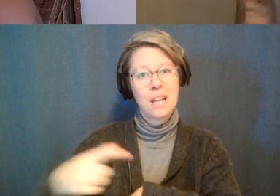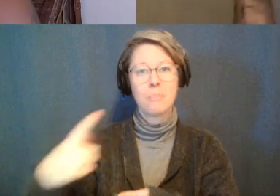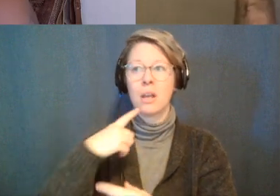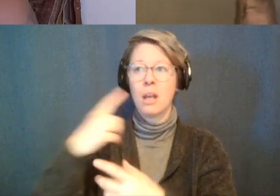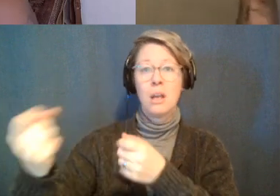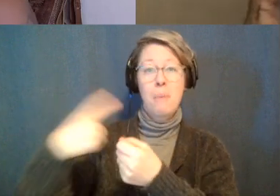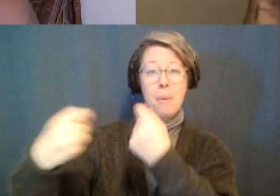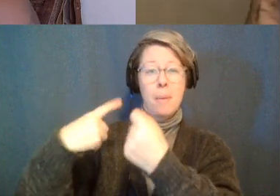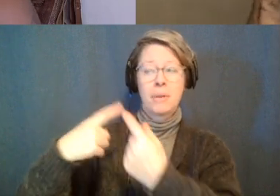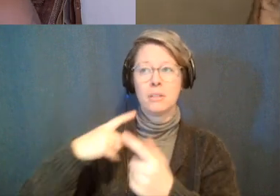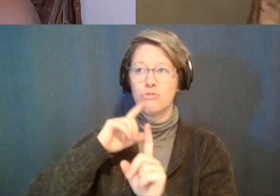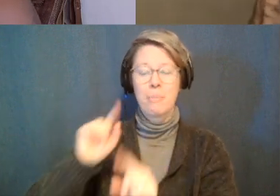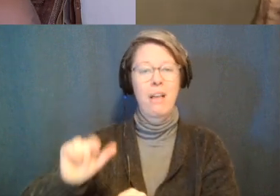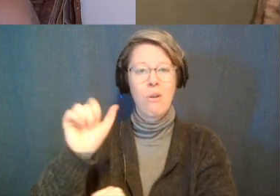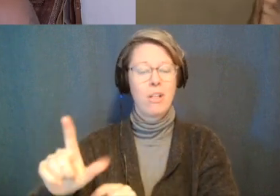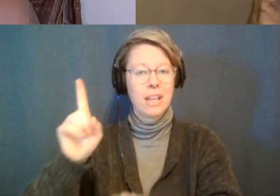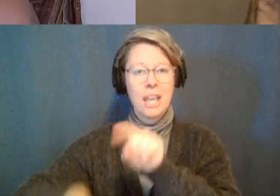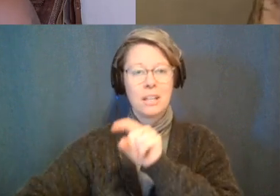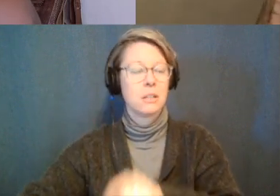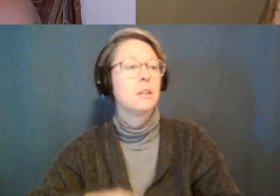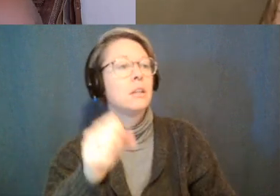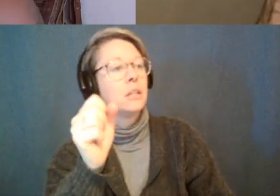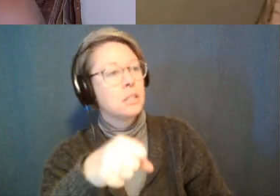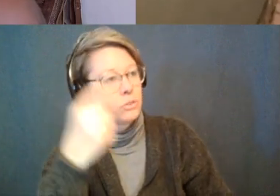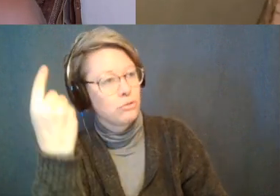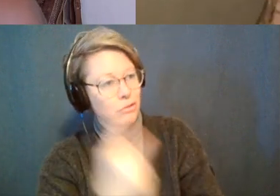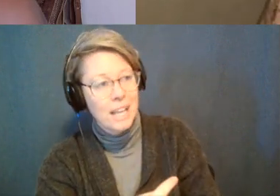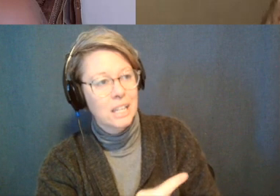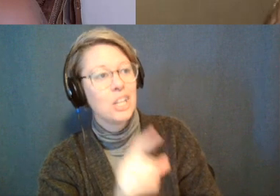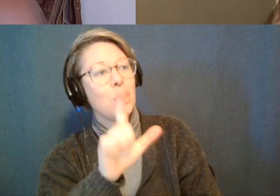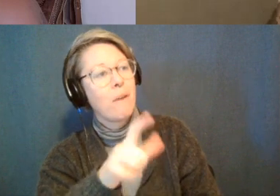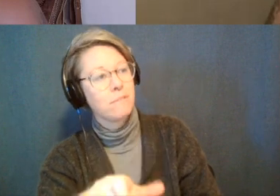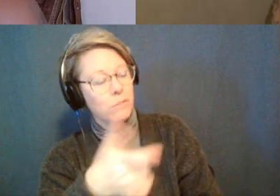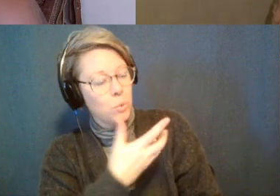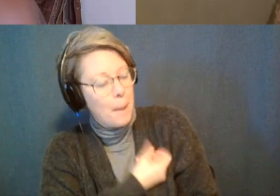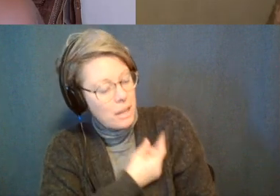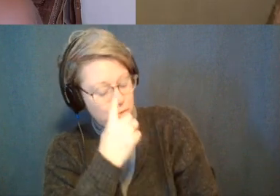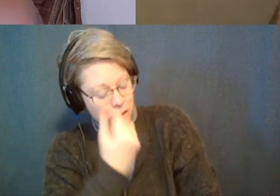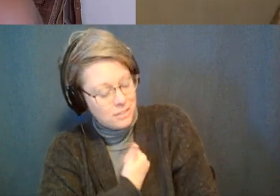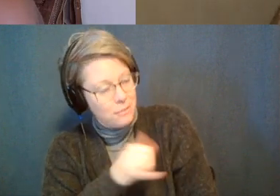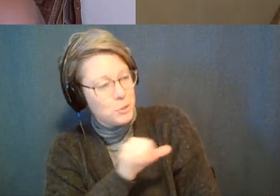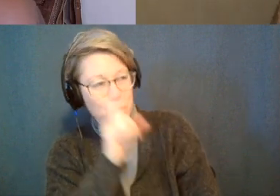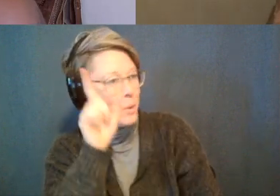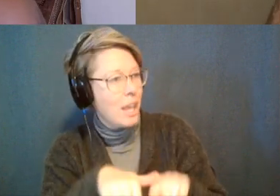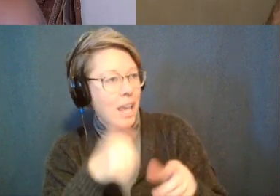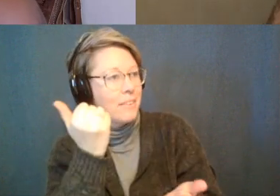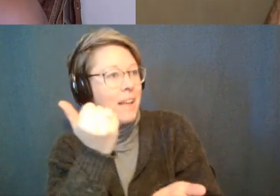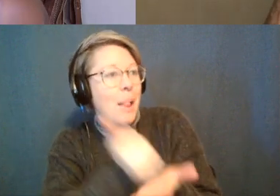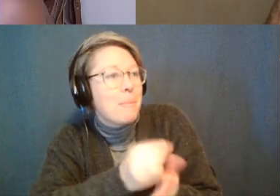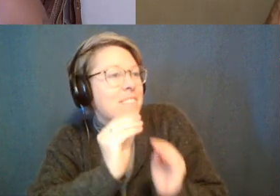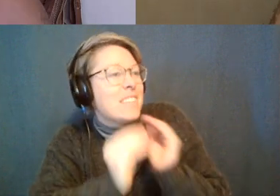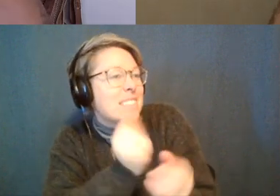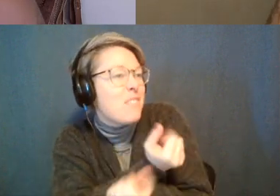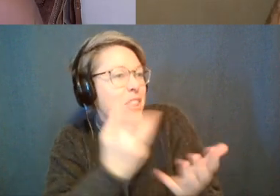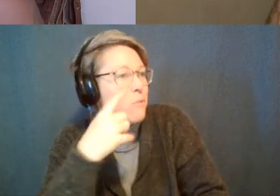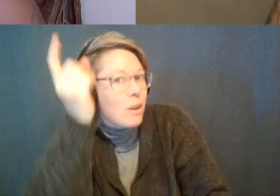the compassion piece comes in because for me like the greatest act of compassion is for yourself and knowing that you can't help all these people and it's just letting them go like just